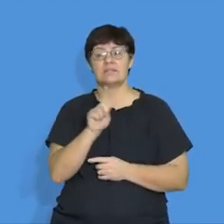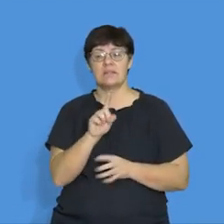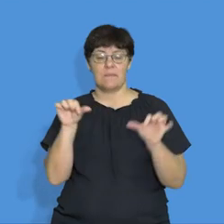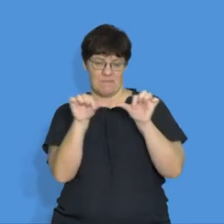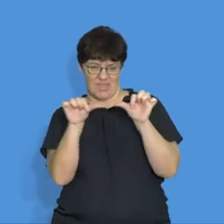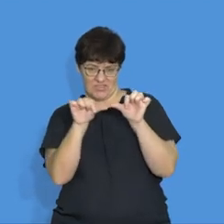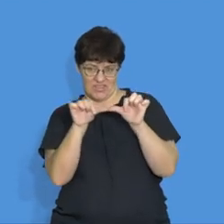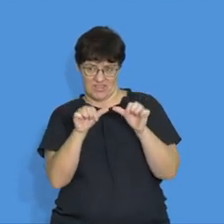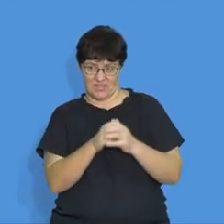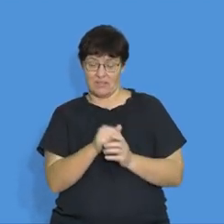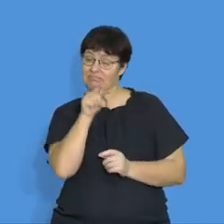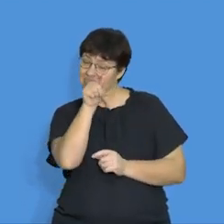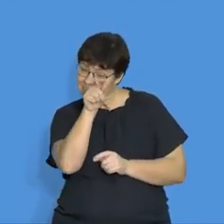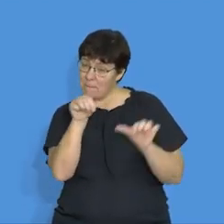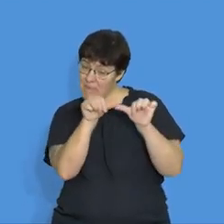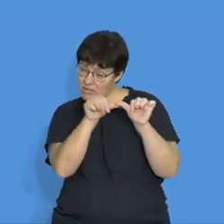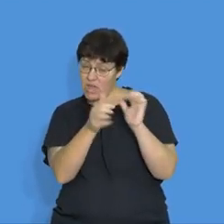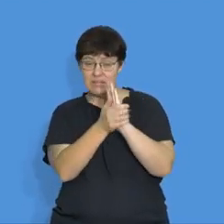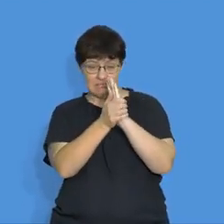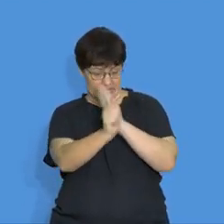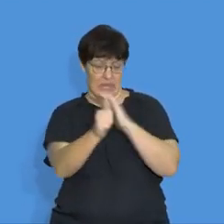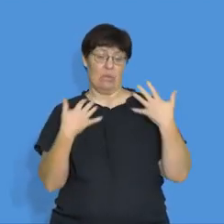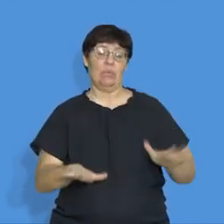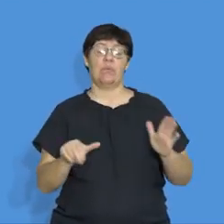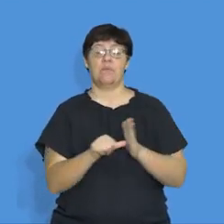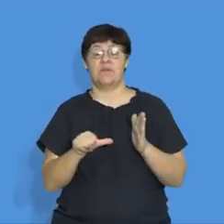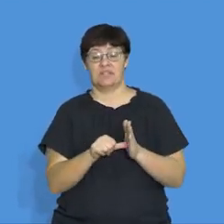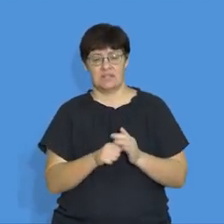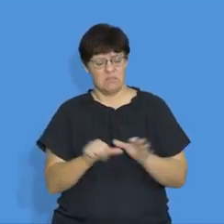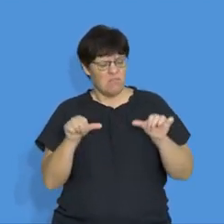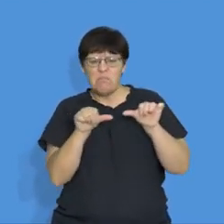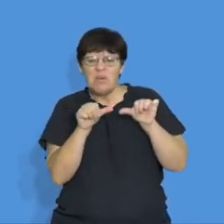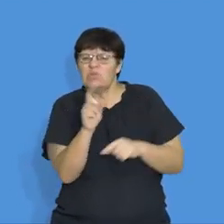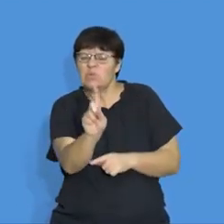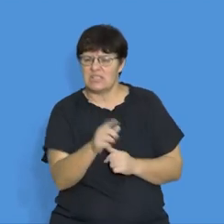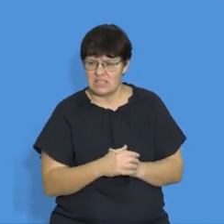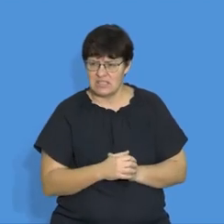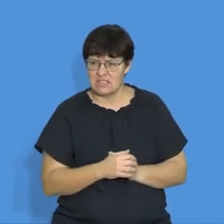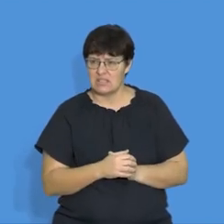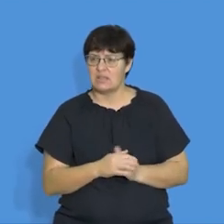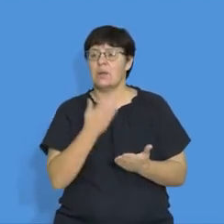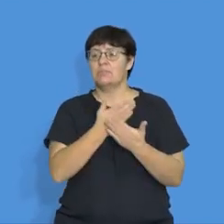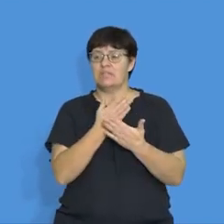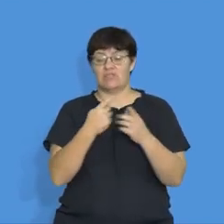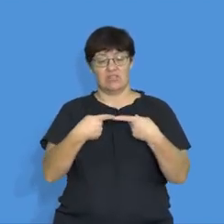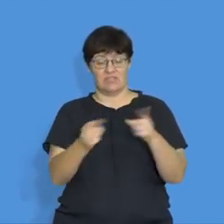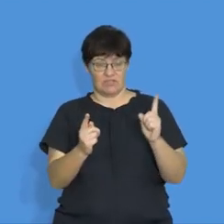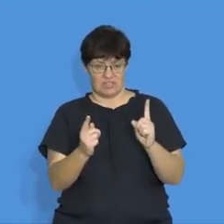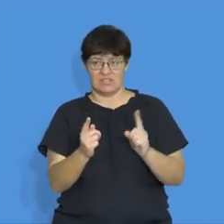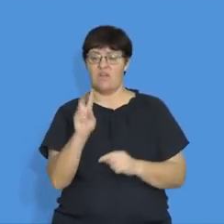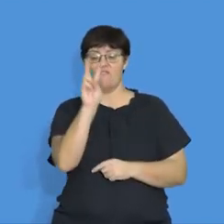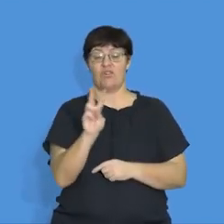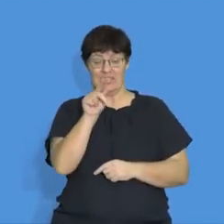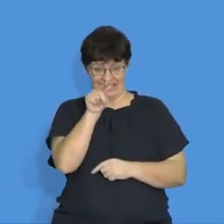So measuring is a very important skill in science. But what exactly are we measuring? We are measuring potential difference of voltage,